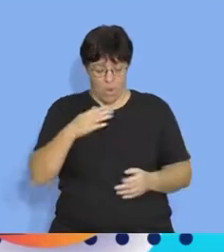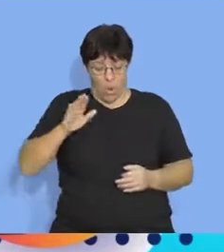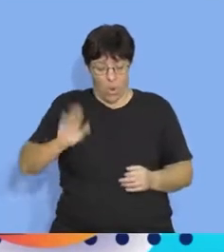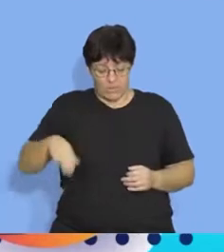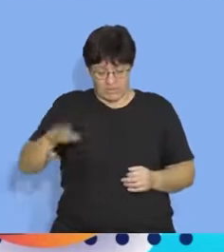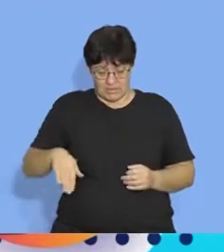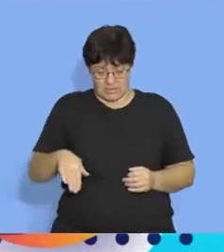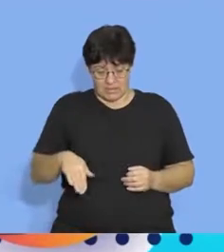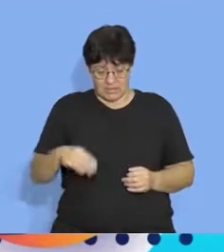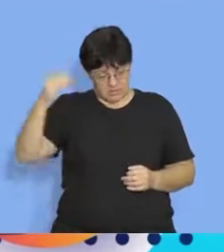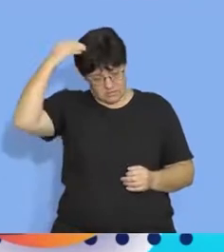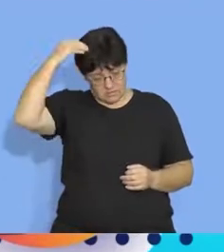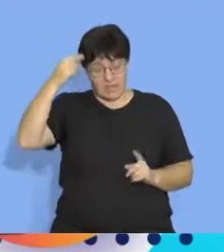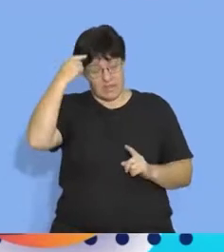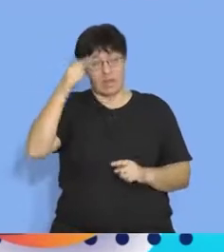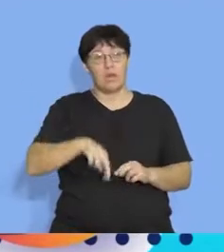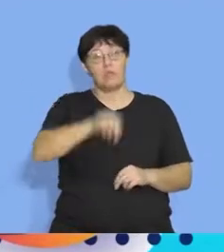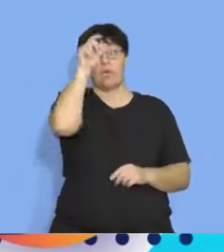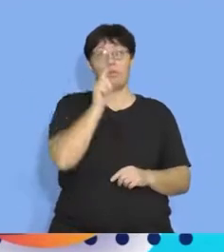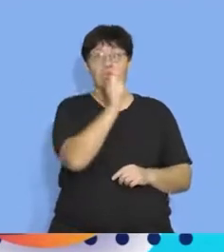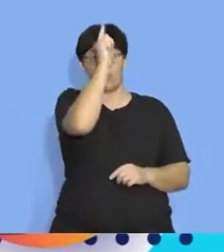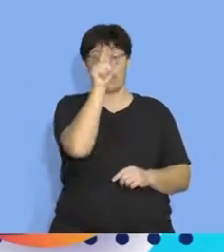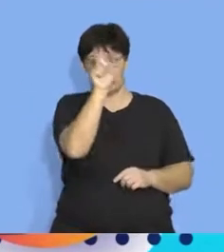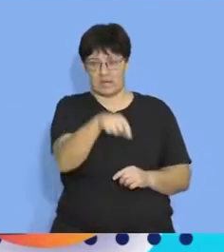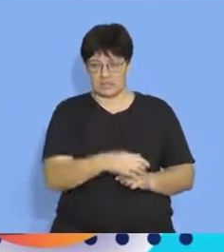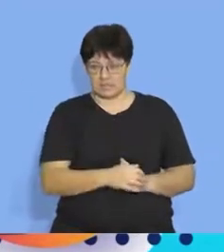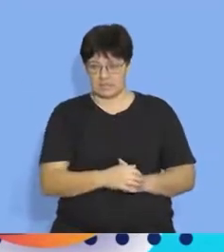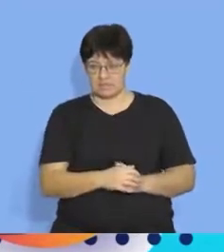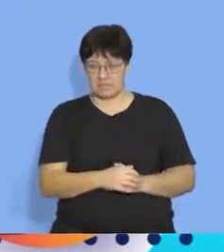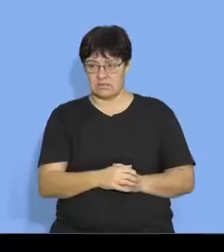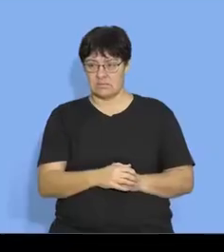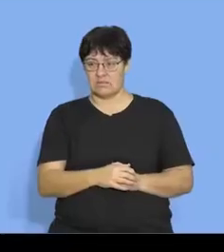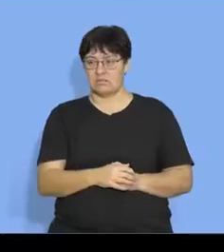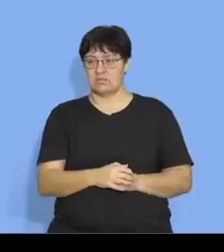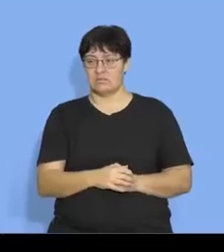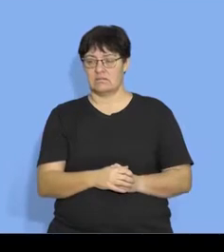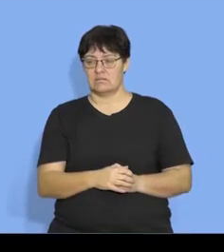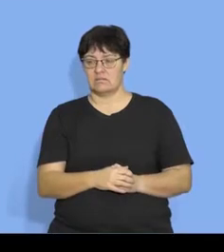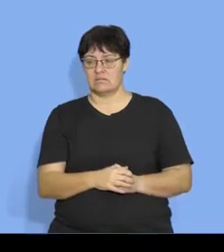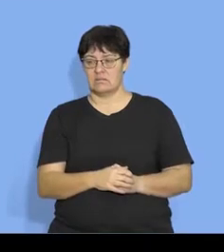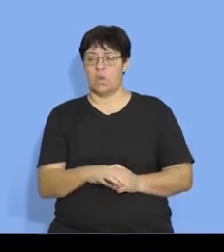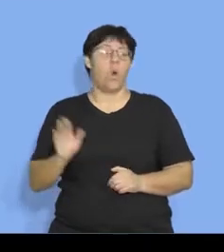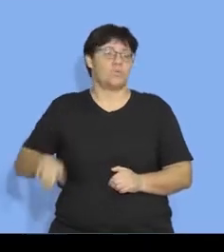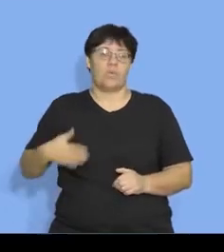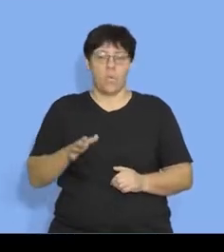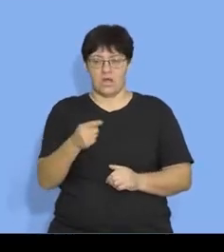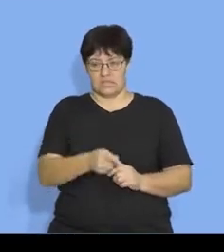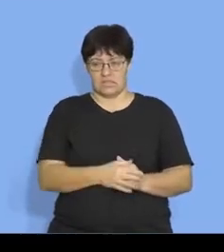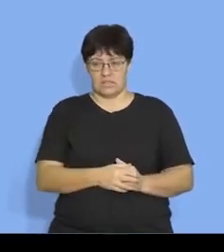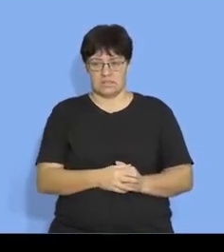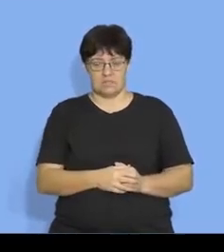automatically it's ingrained in us we go north must be up so we want to go north is in this direction